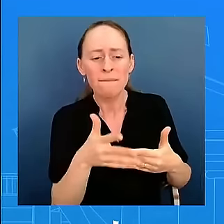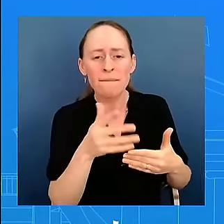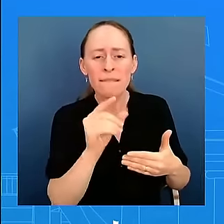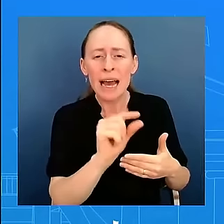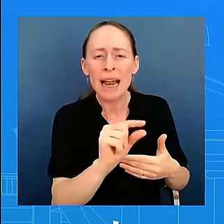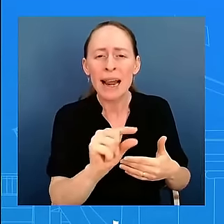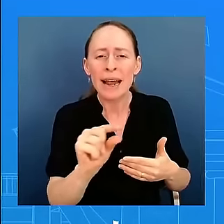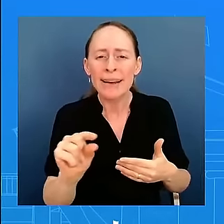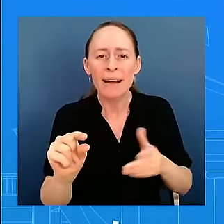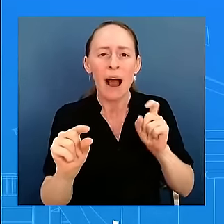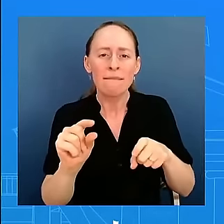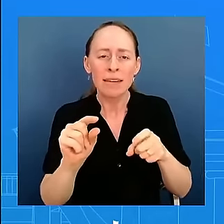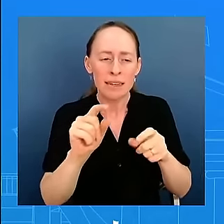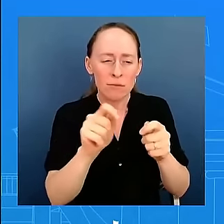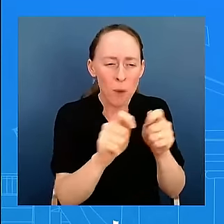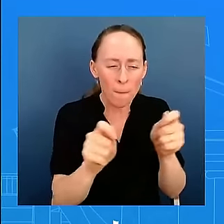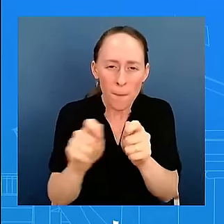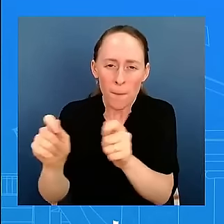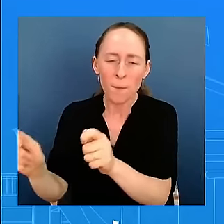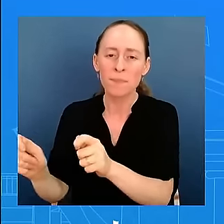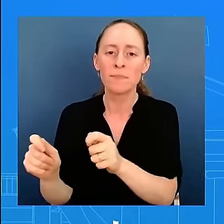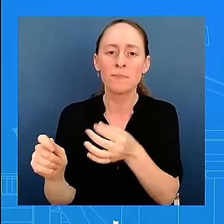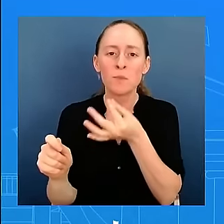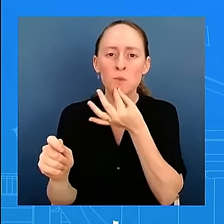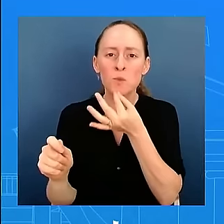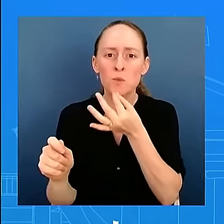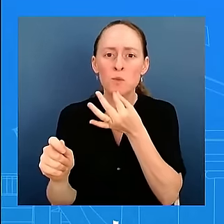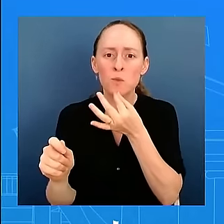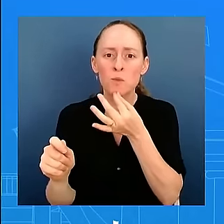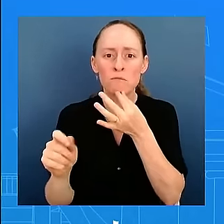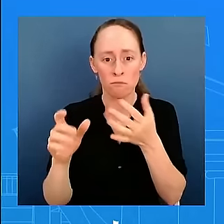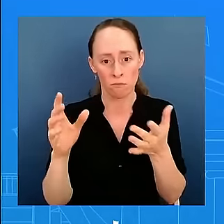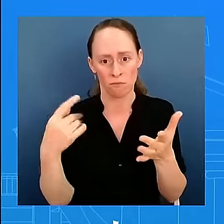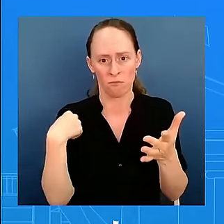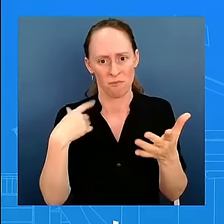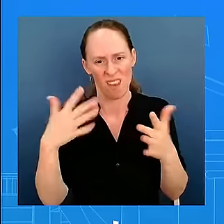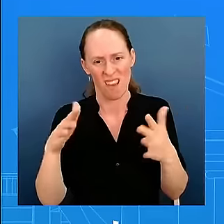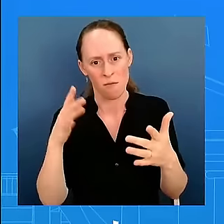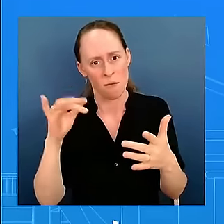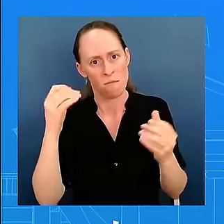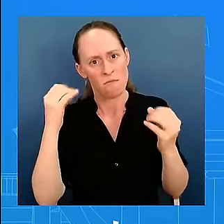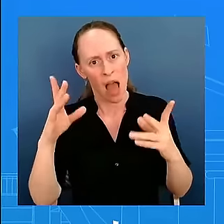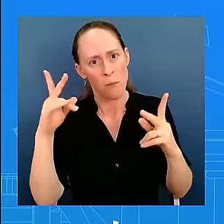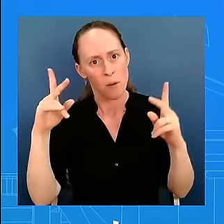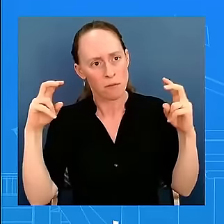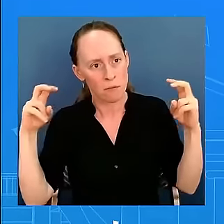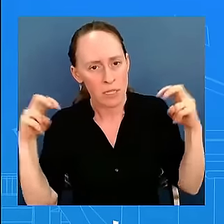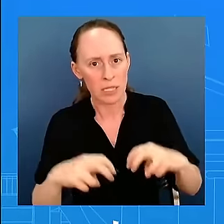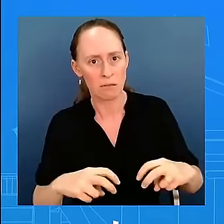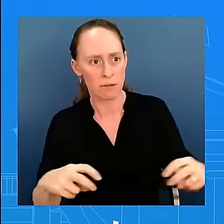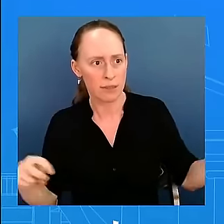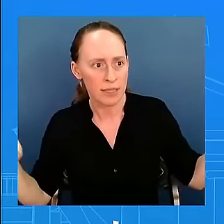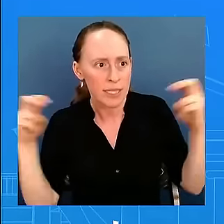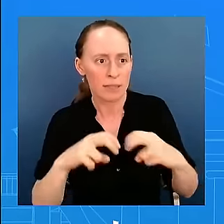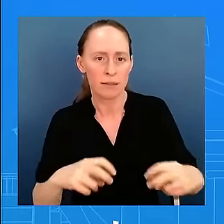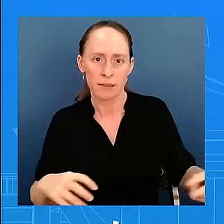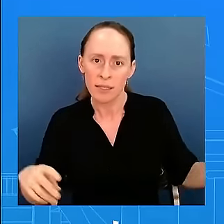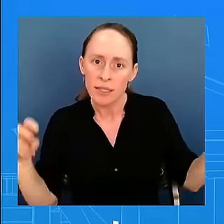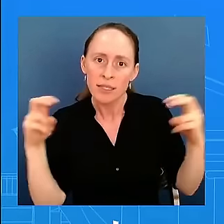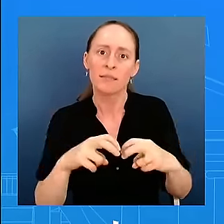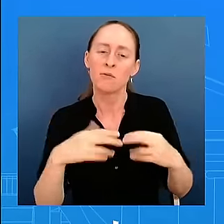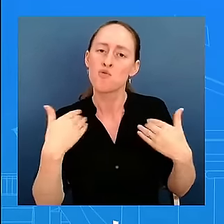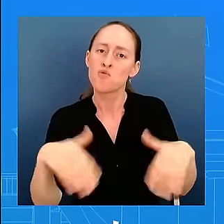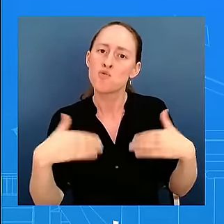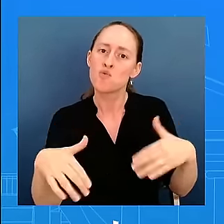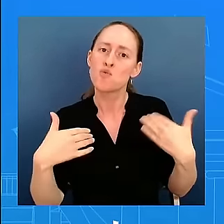worked out. There's an awful lot of energy and effort being put into this, certainly by our team, but I go so far as to say by our counterparts as well.